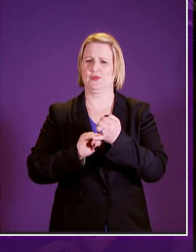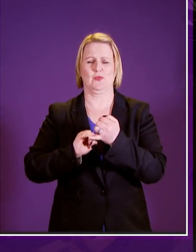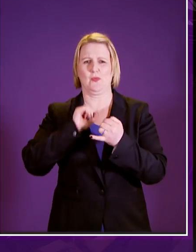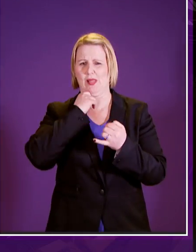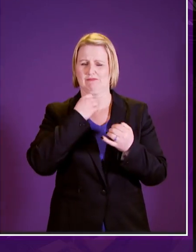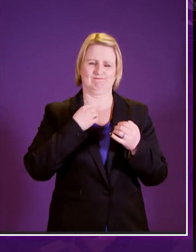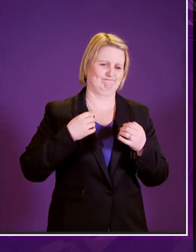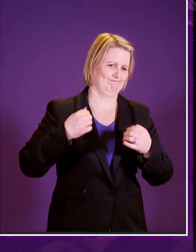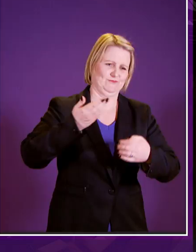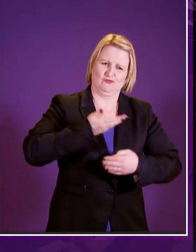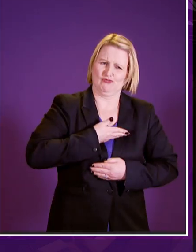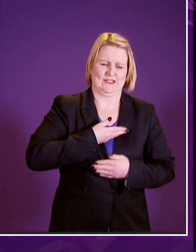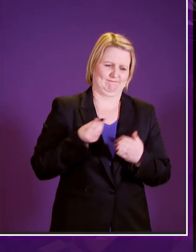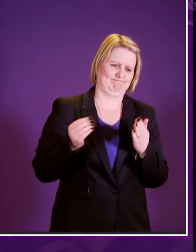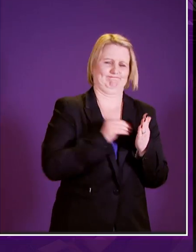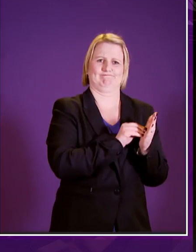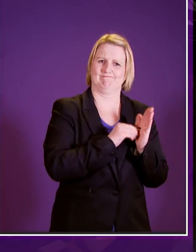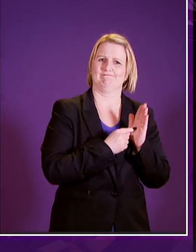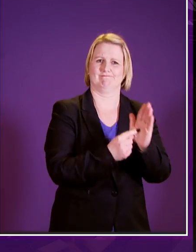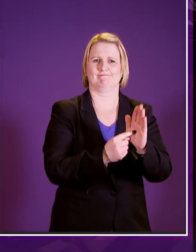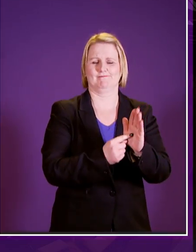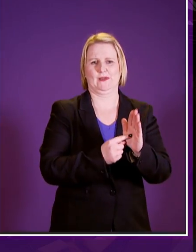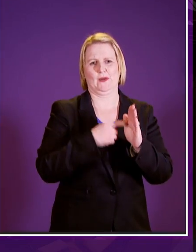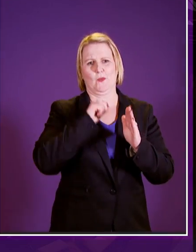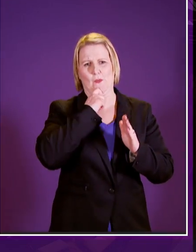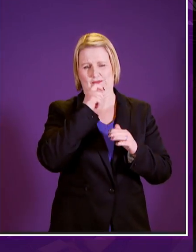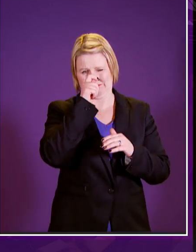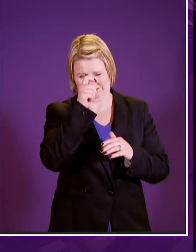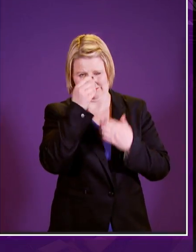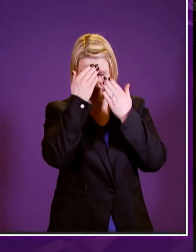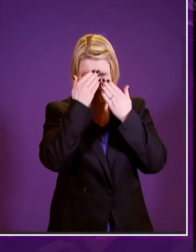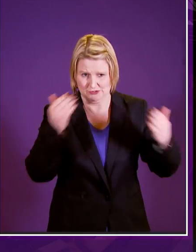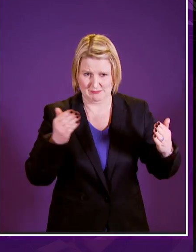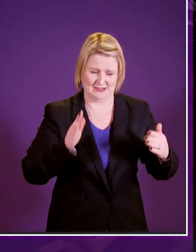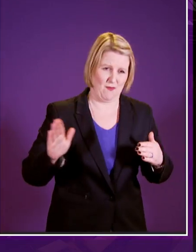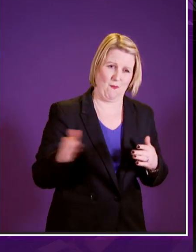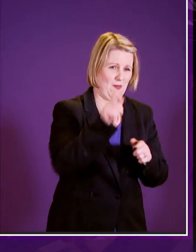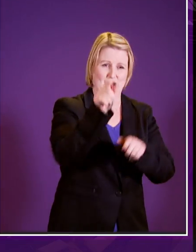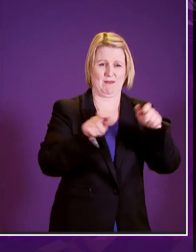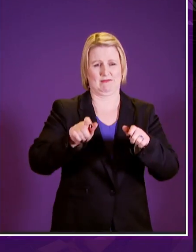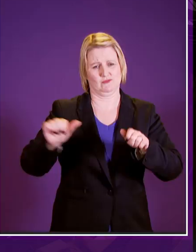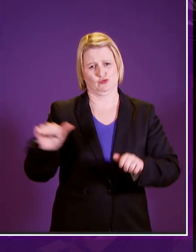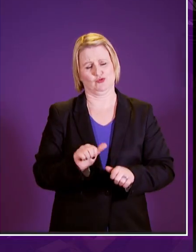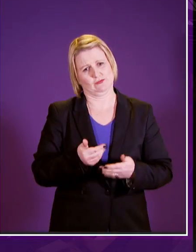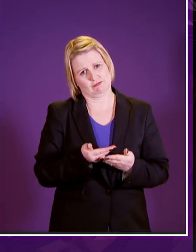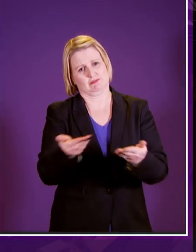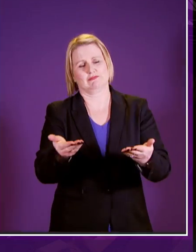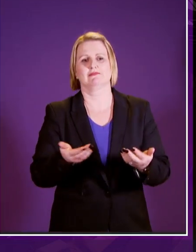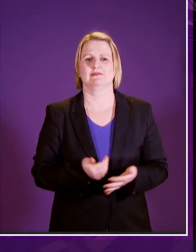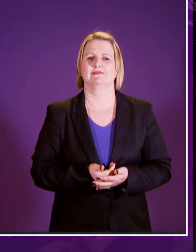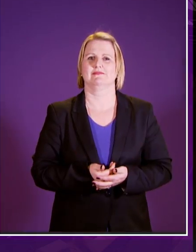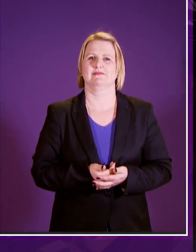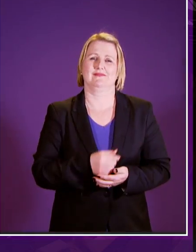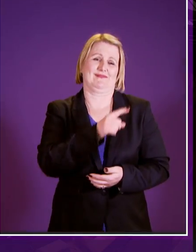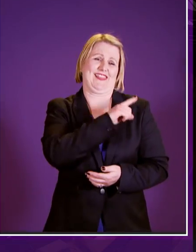central requirement that the system should treat everyone with the dignity and the respect they deserve that is why as